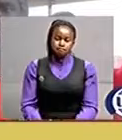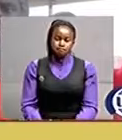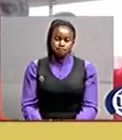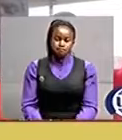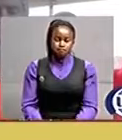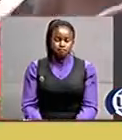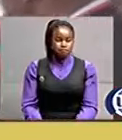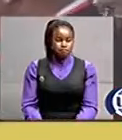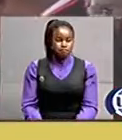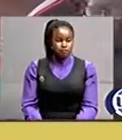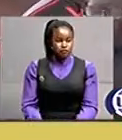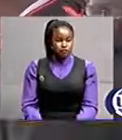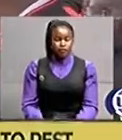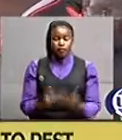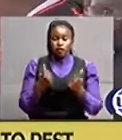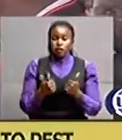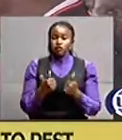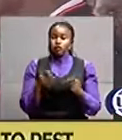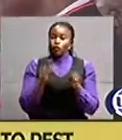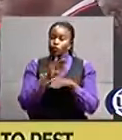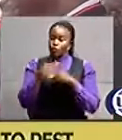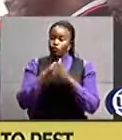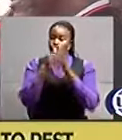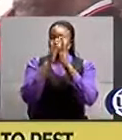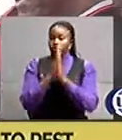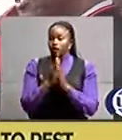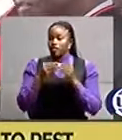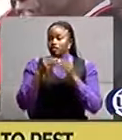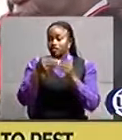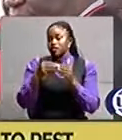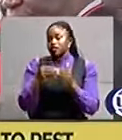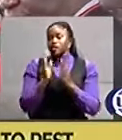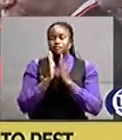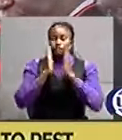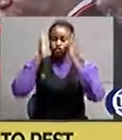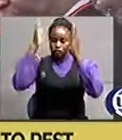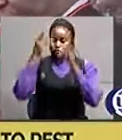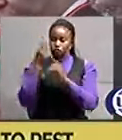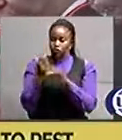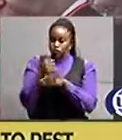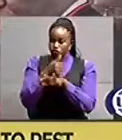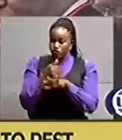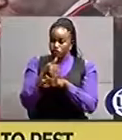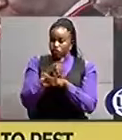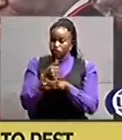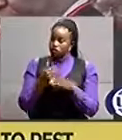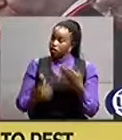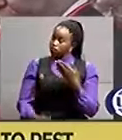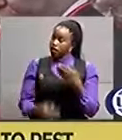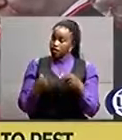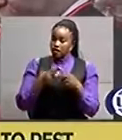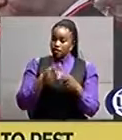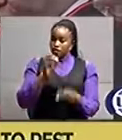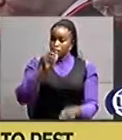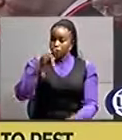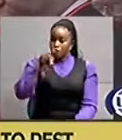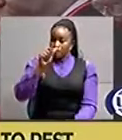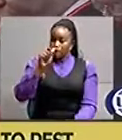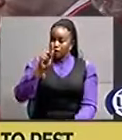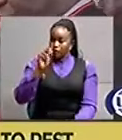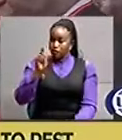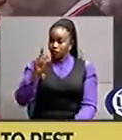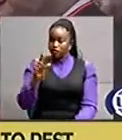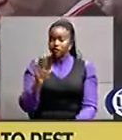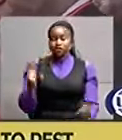the prayers were led by bishop emeritus of soroti archdiocese charles obakon and encouraged the